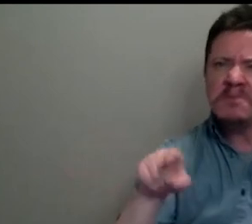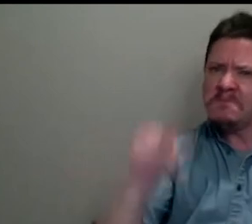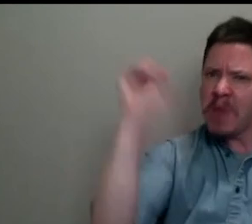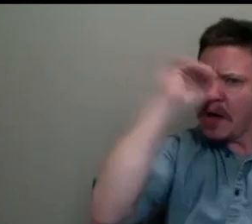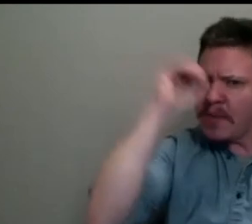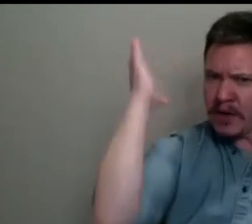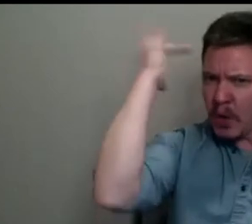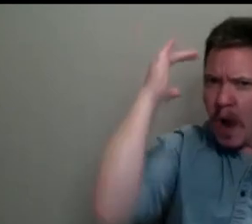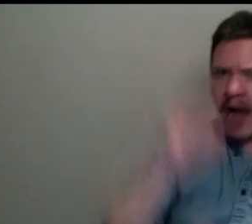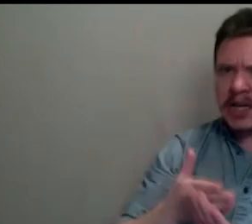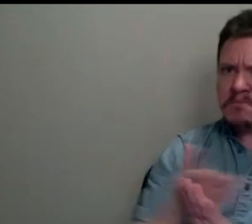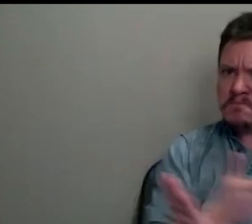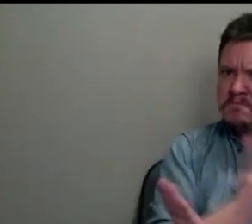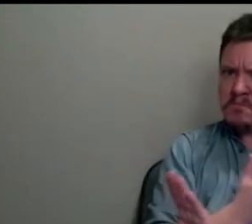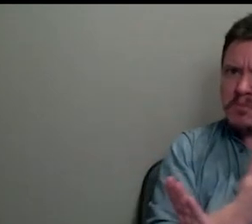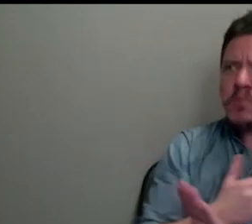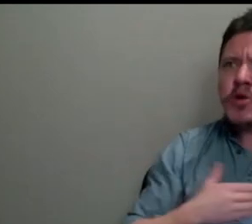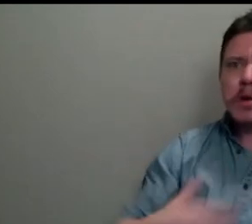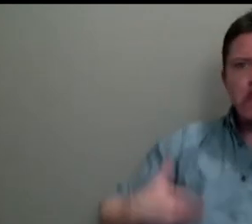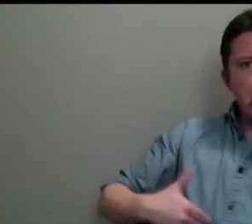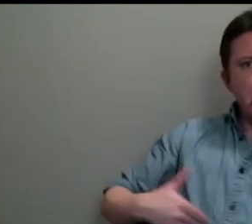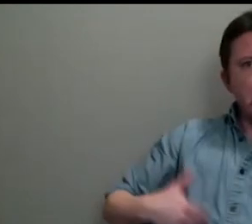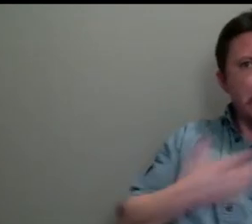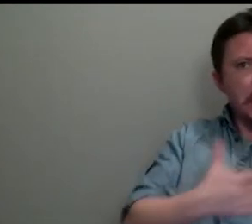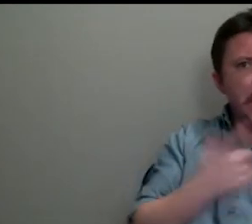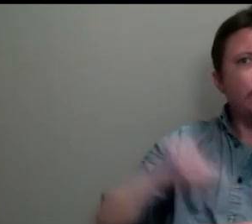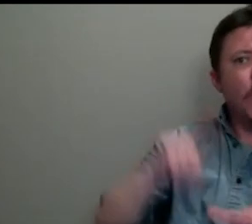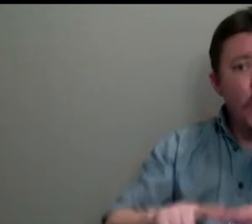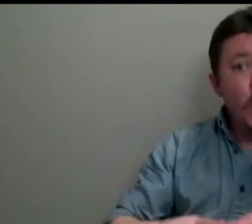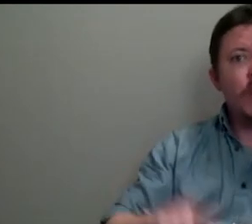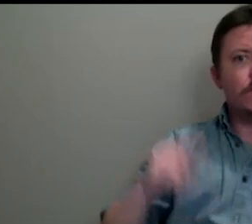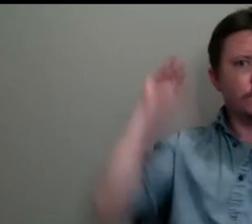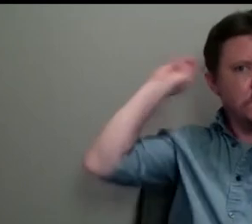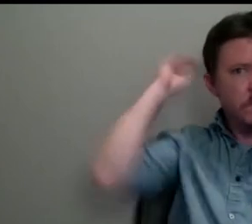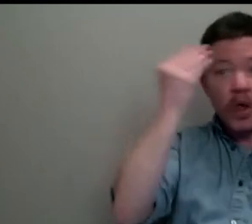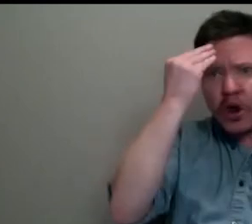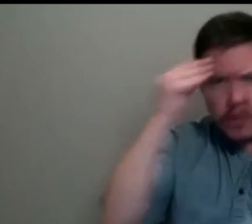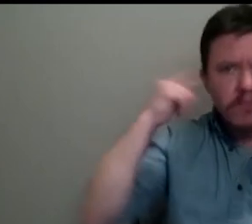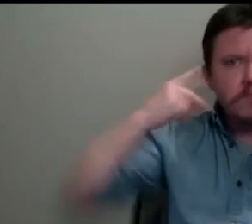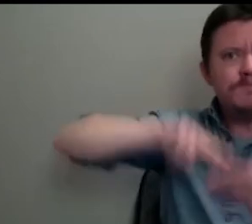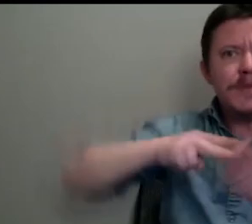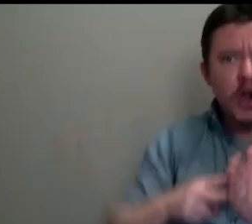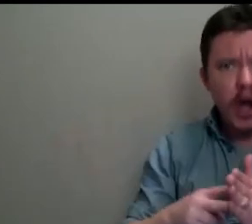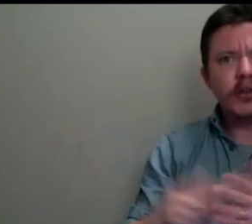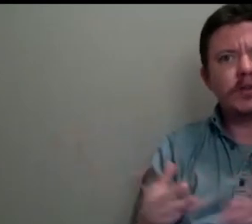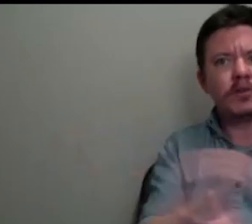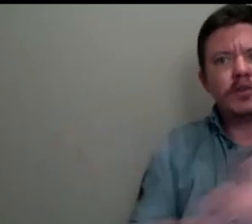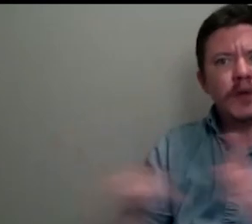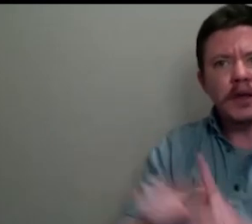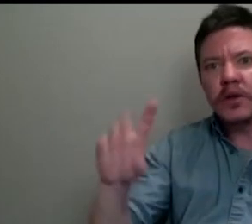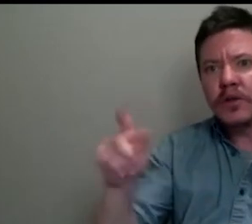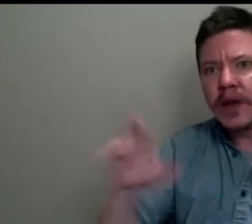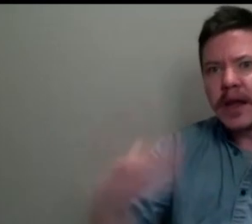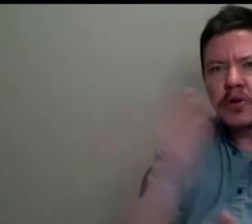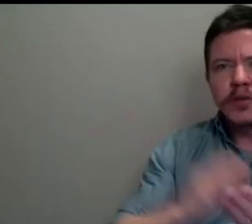do you think he really made a conscious choice to bring up labor as part of his pictorial practice?